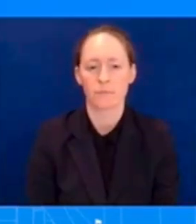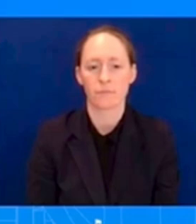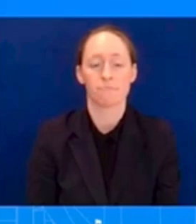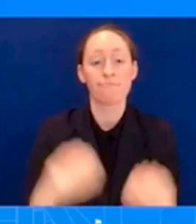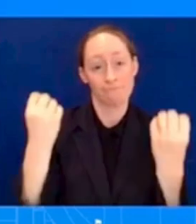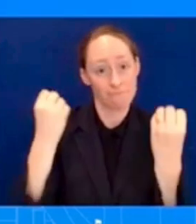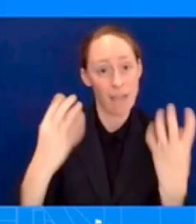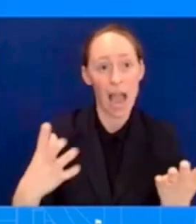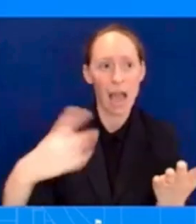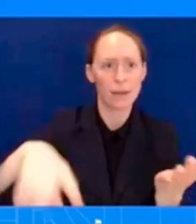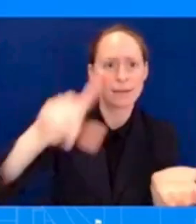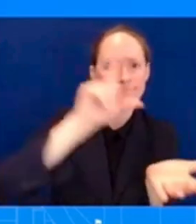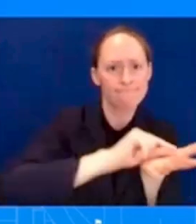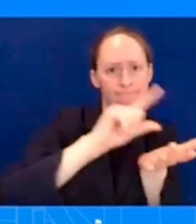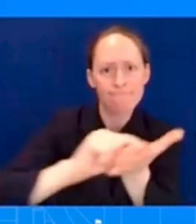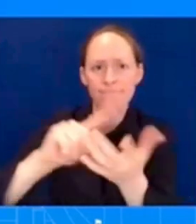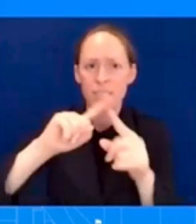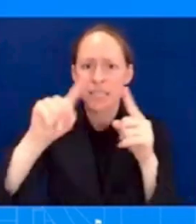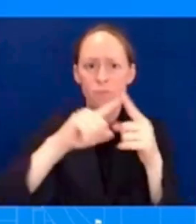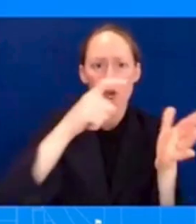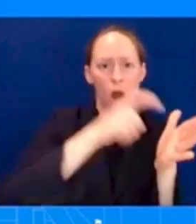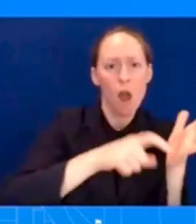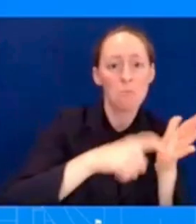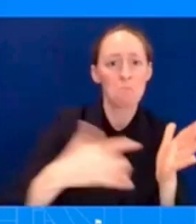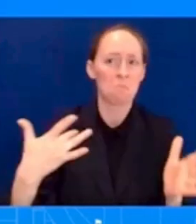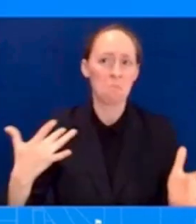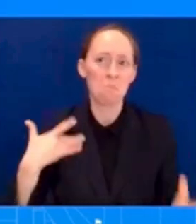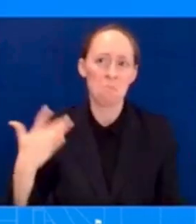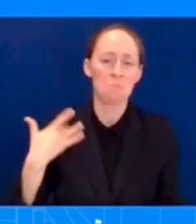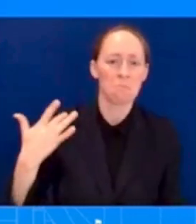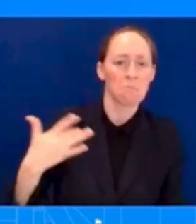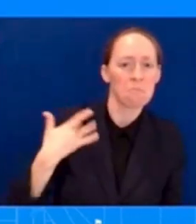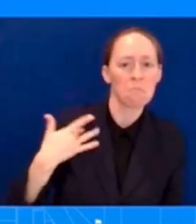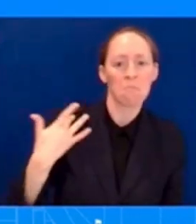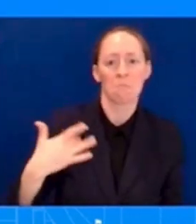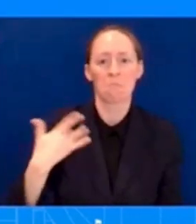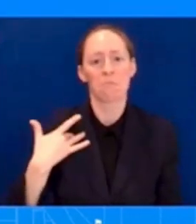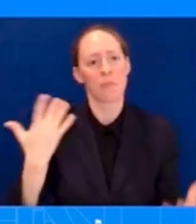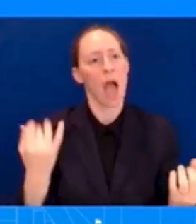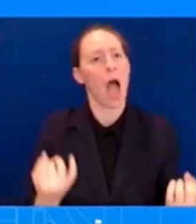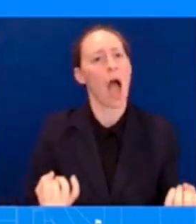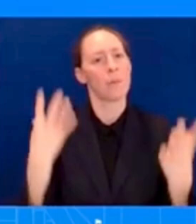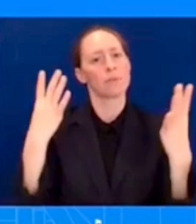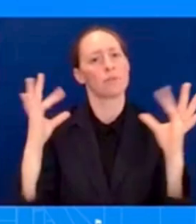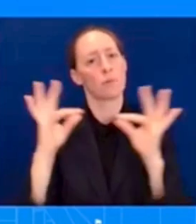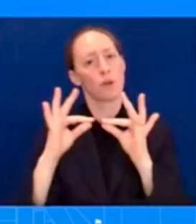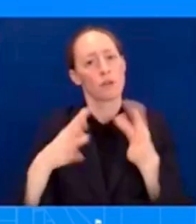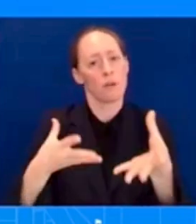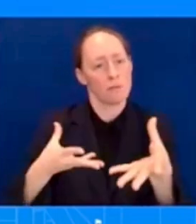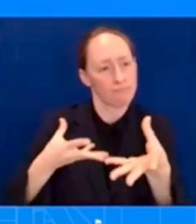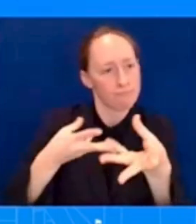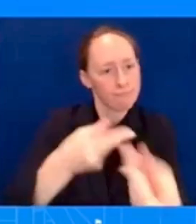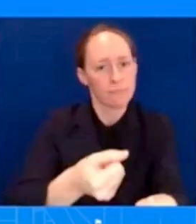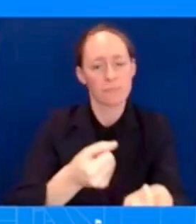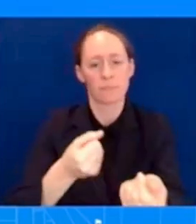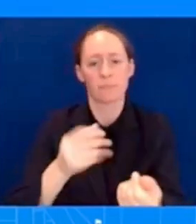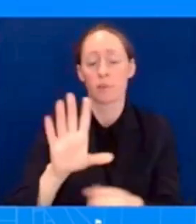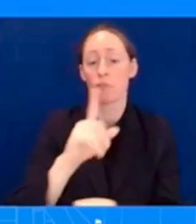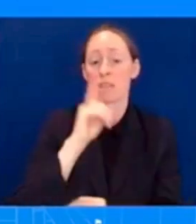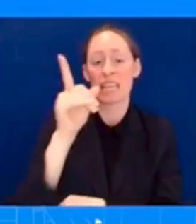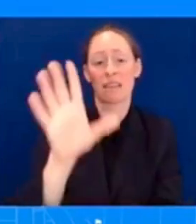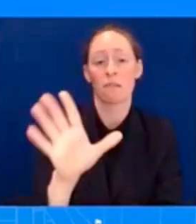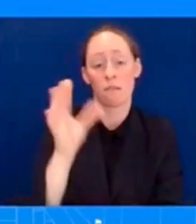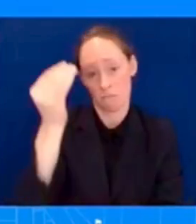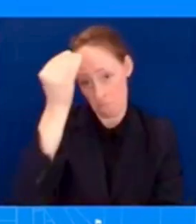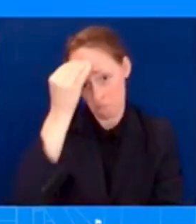this disaster is going to be. FEMA has not put out any initial estimates. I think that there's a lot of other reports that are out there. It's really far too